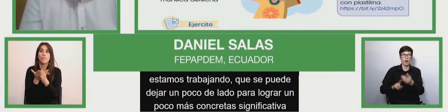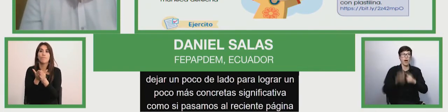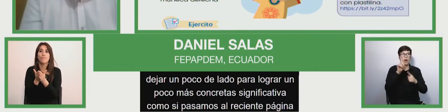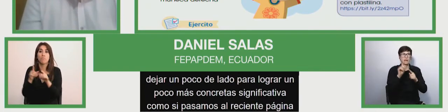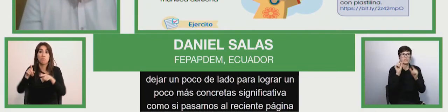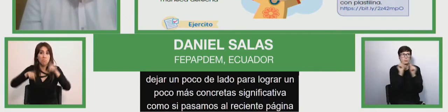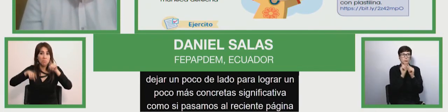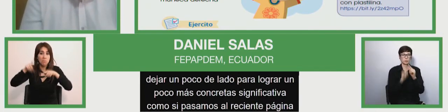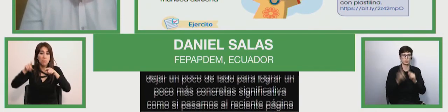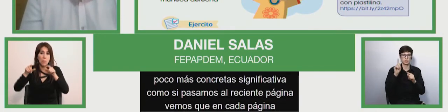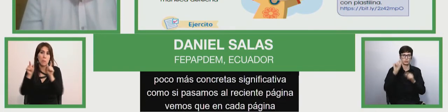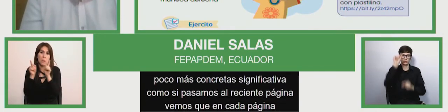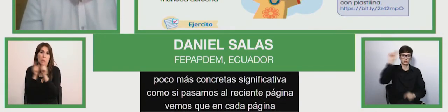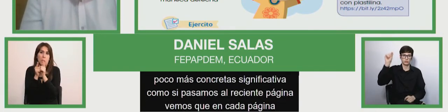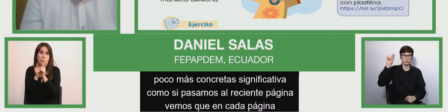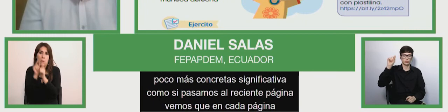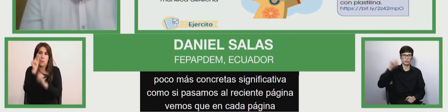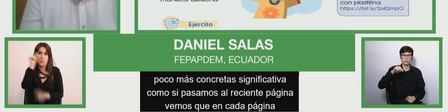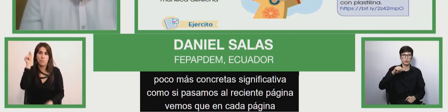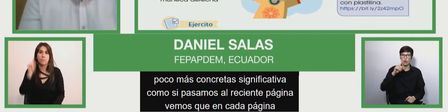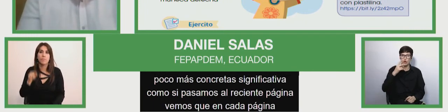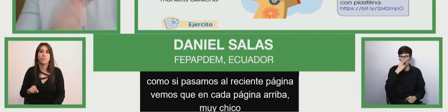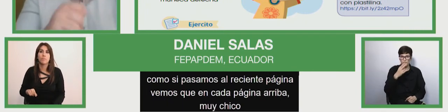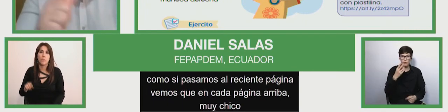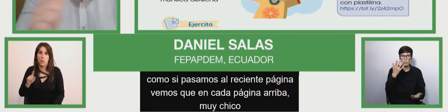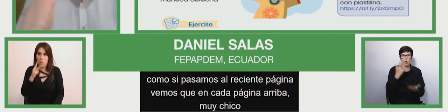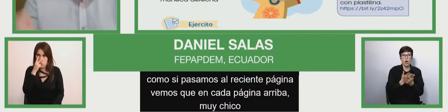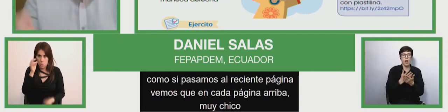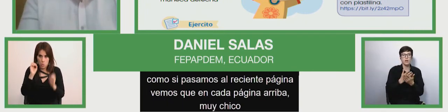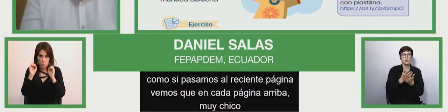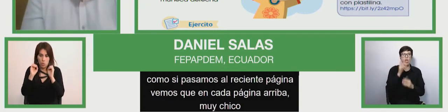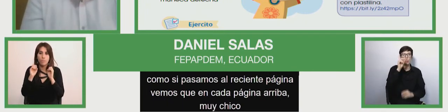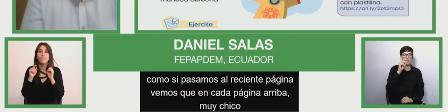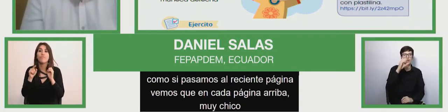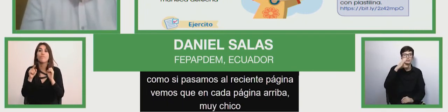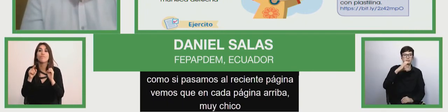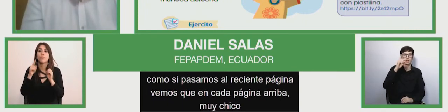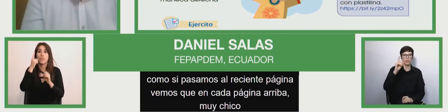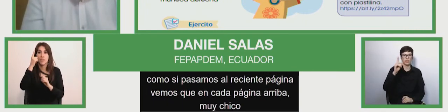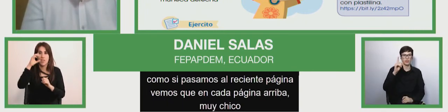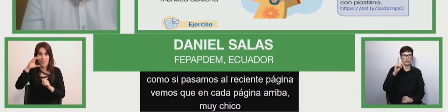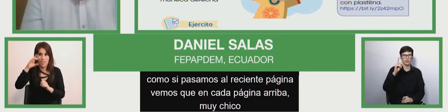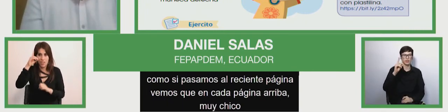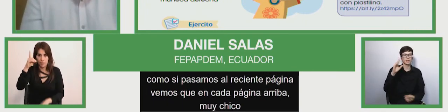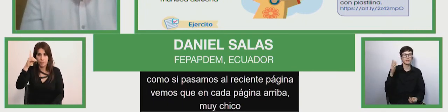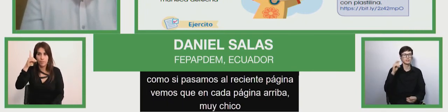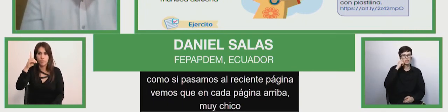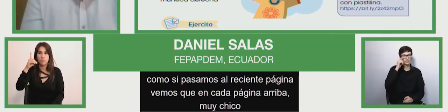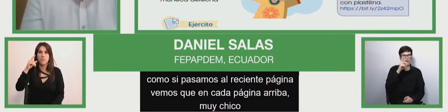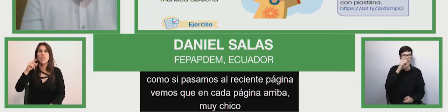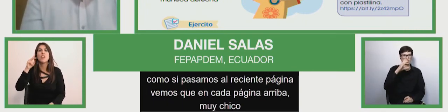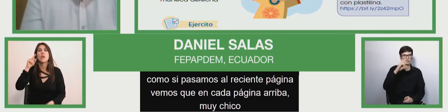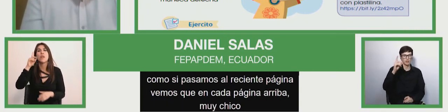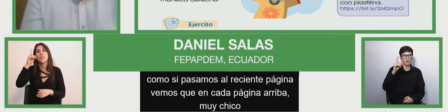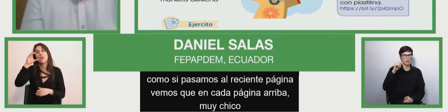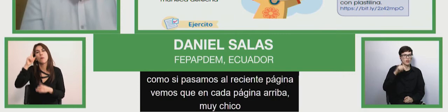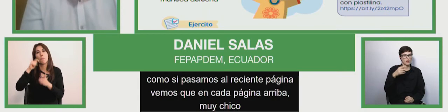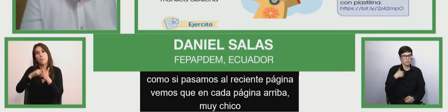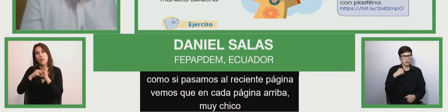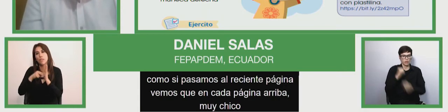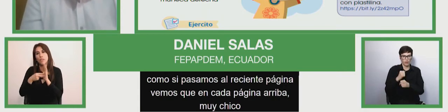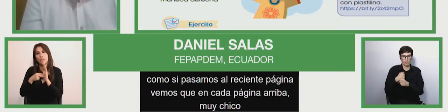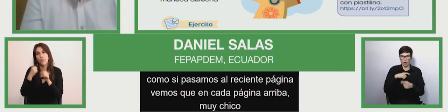when get towards that is dcd this hat which state here